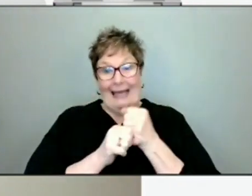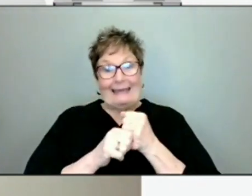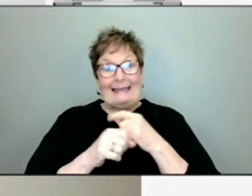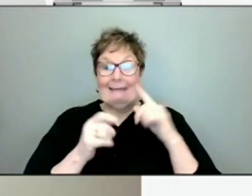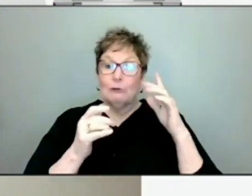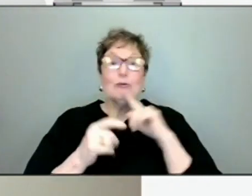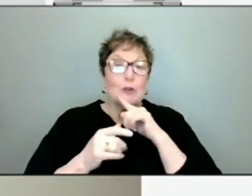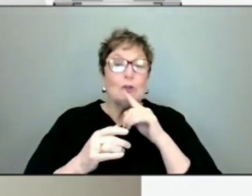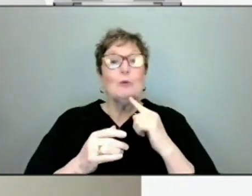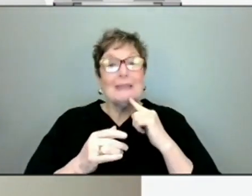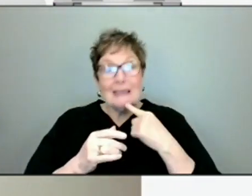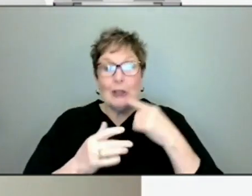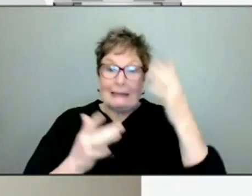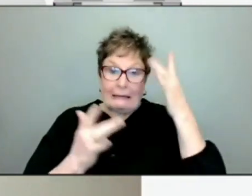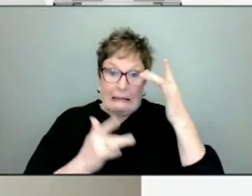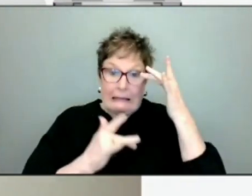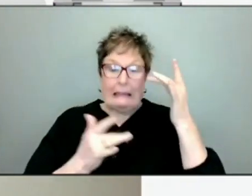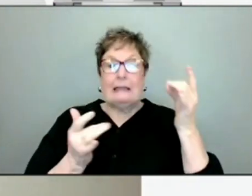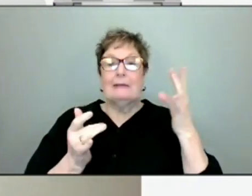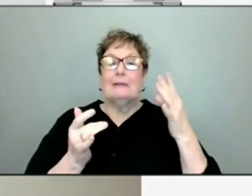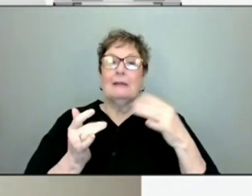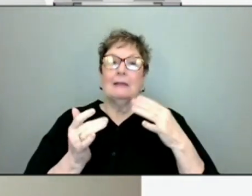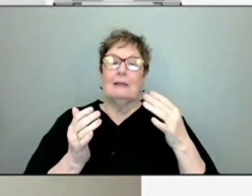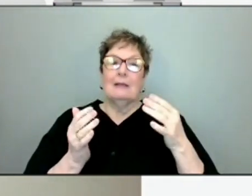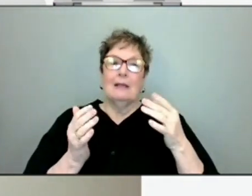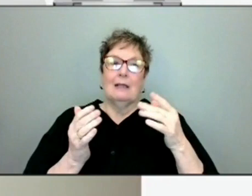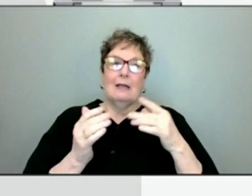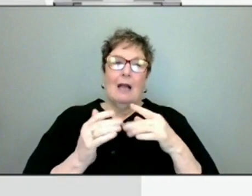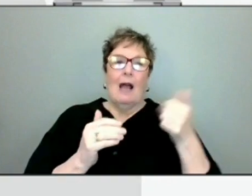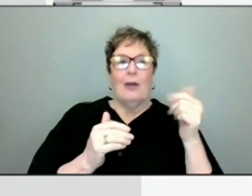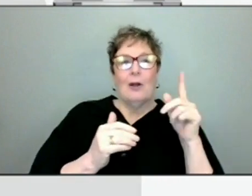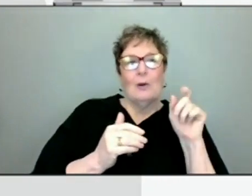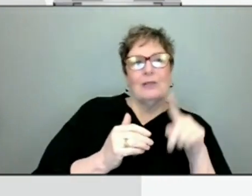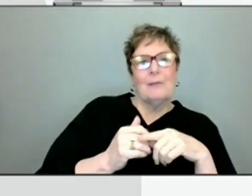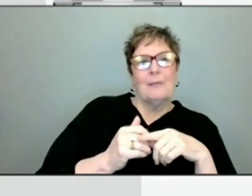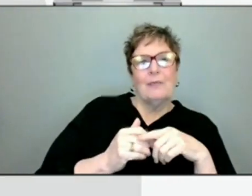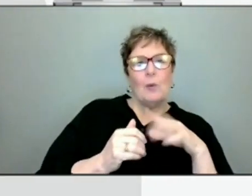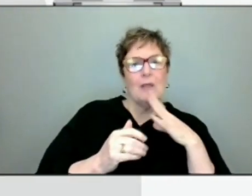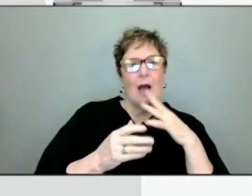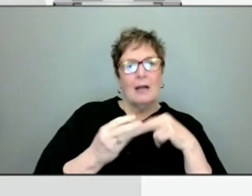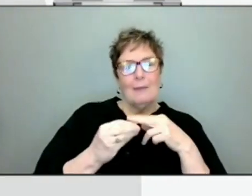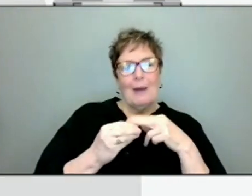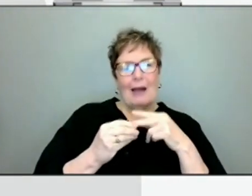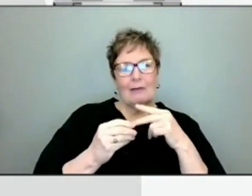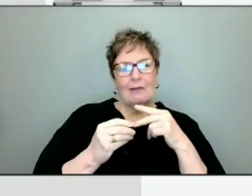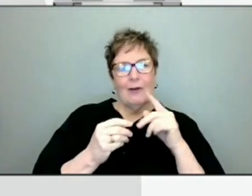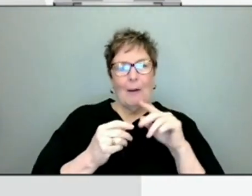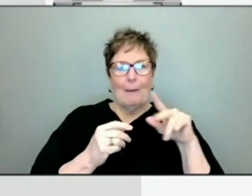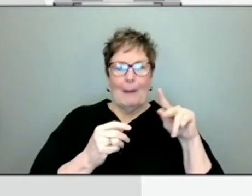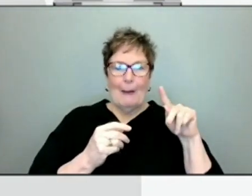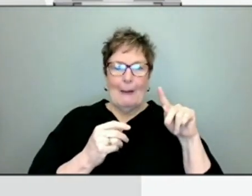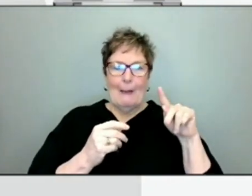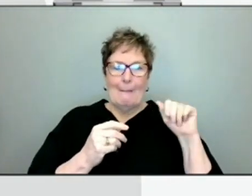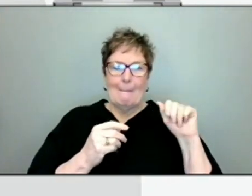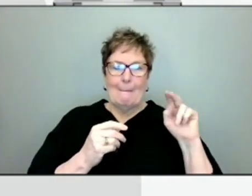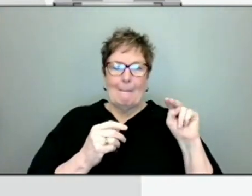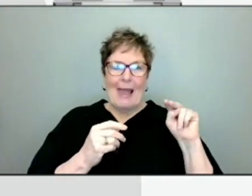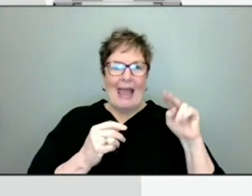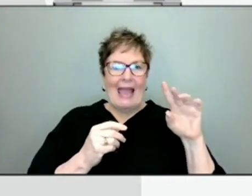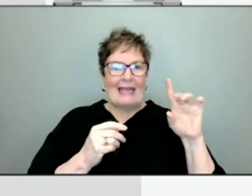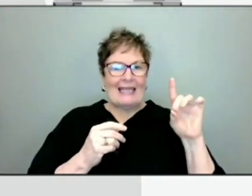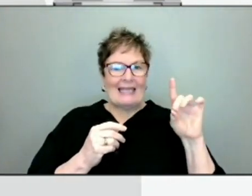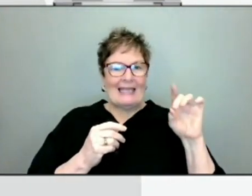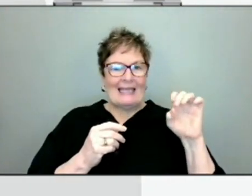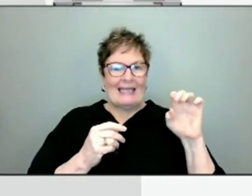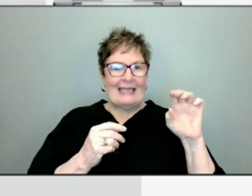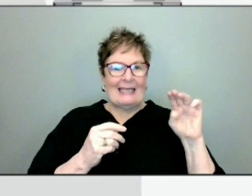come way. And then I just have a quick follow-up to that. I mean, we talked about moving from pandemic to endemic. Do you foresee any